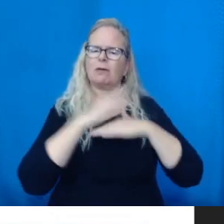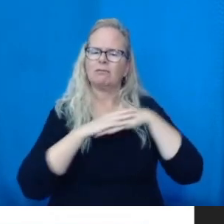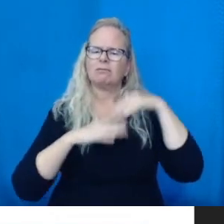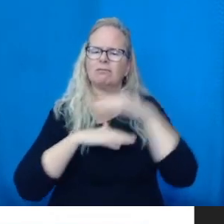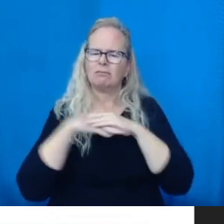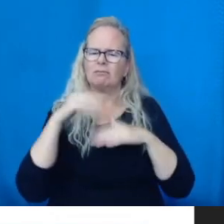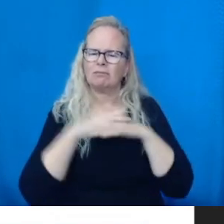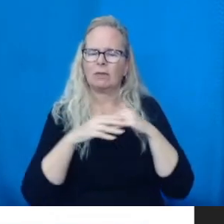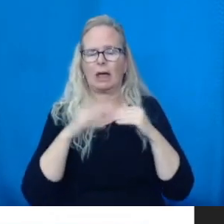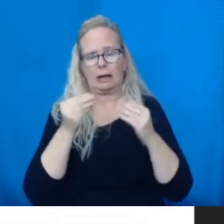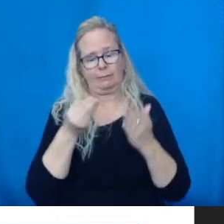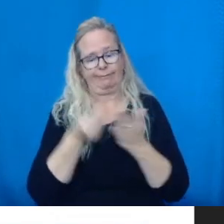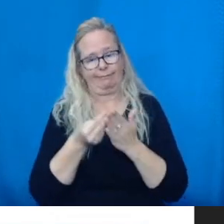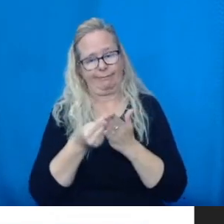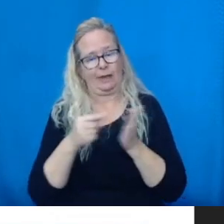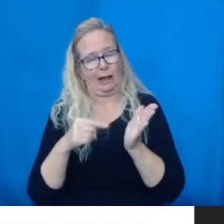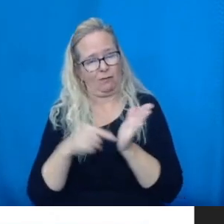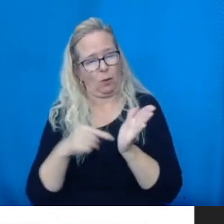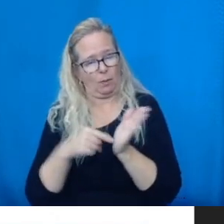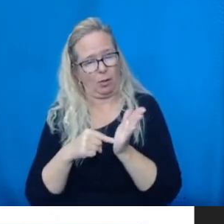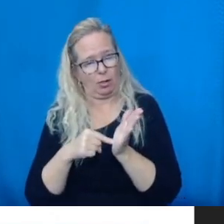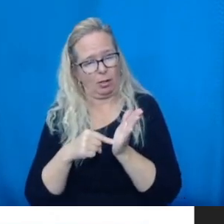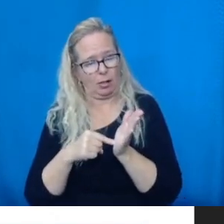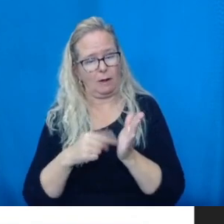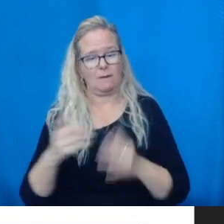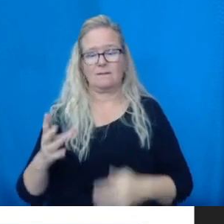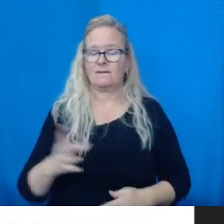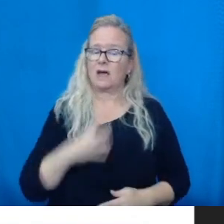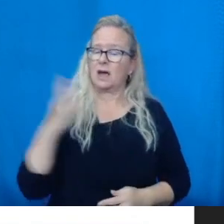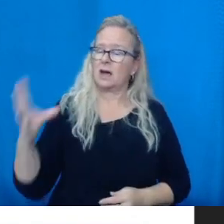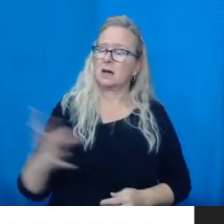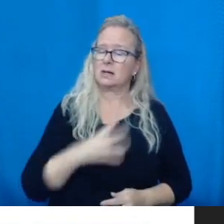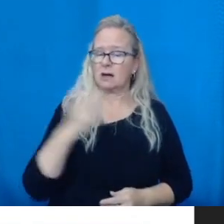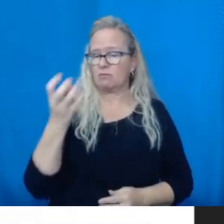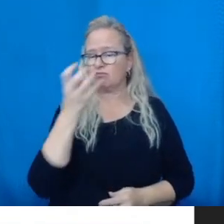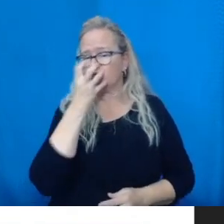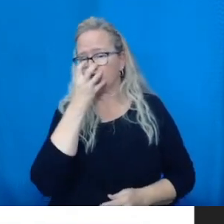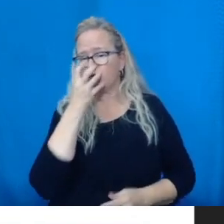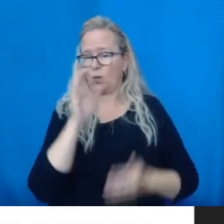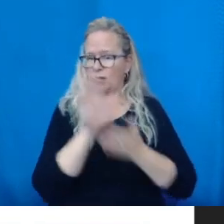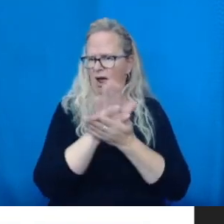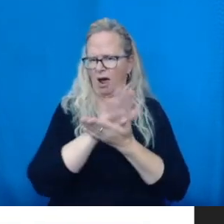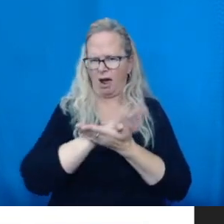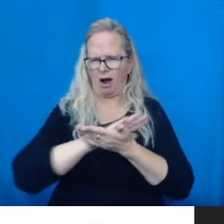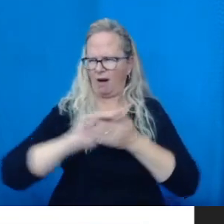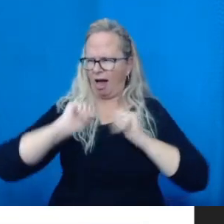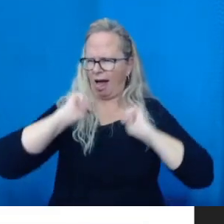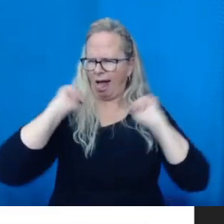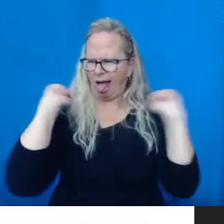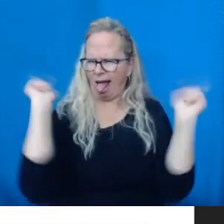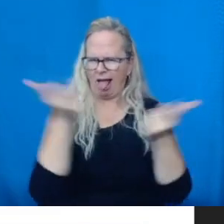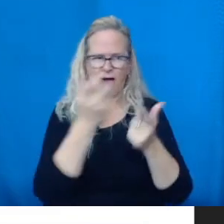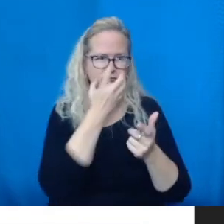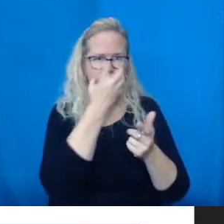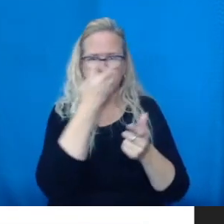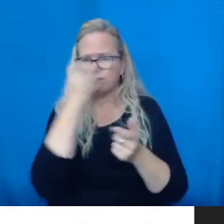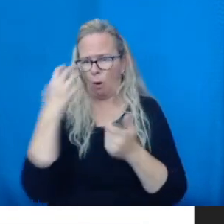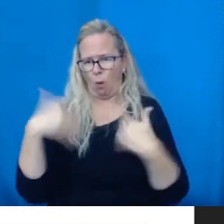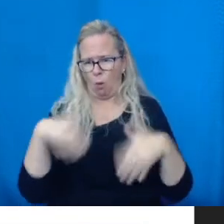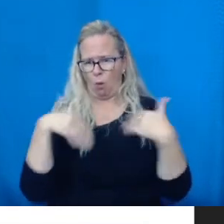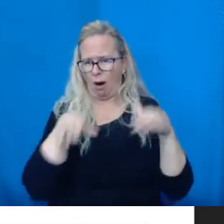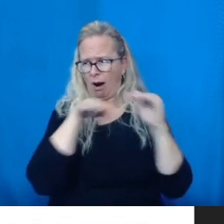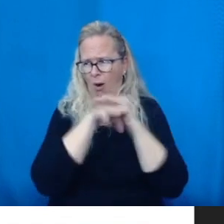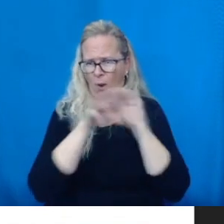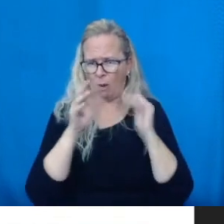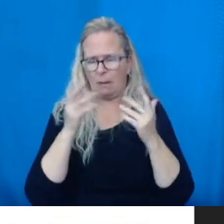more universal access would be really nice. So I'm just going to start by showing you guys a surgical mask. Here